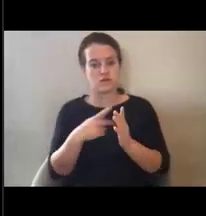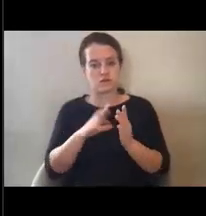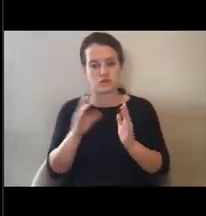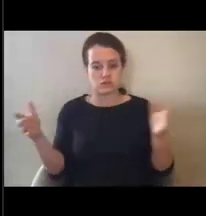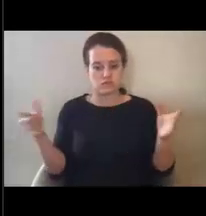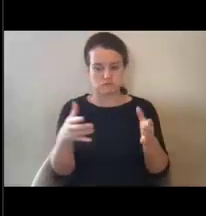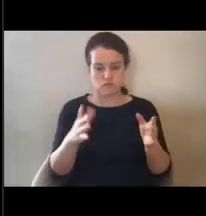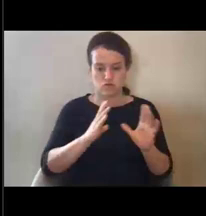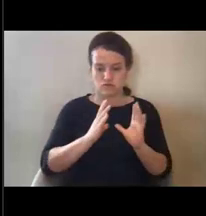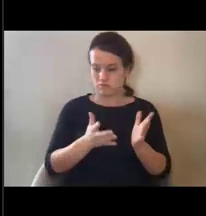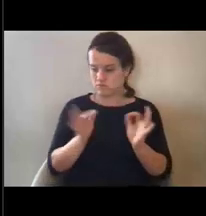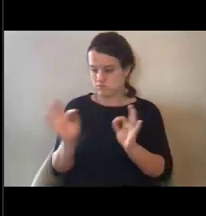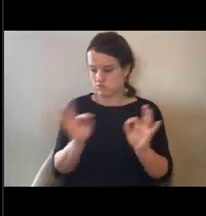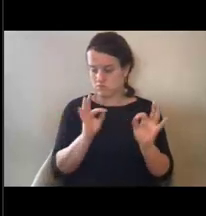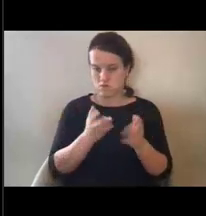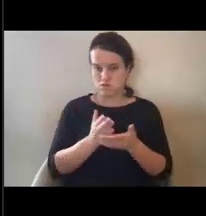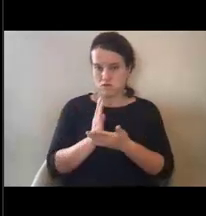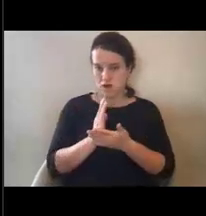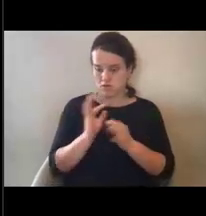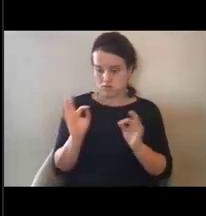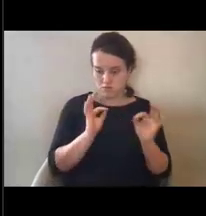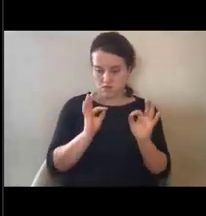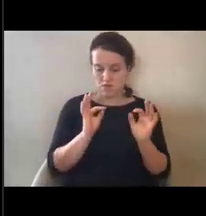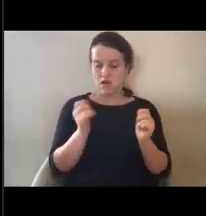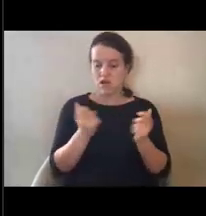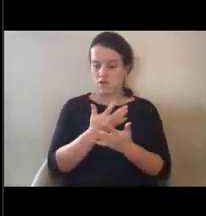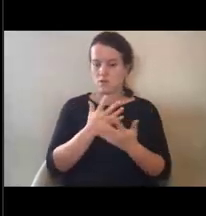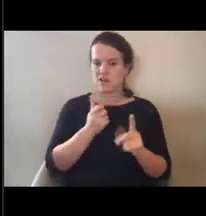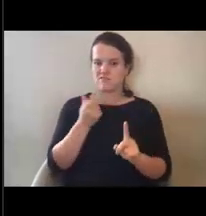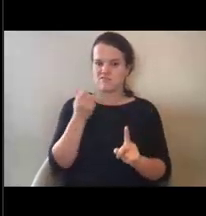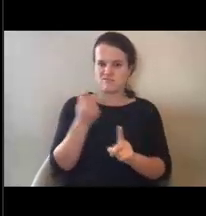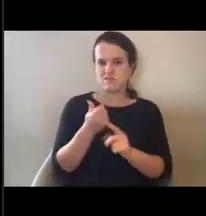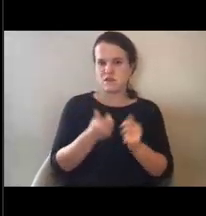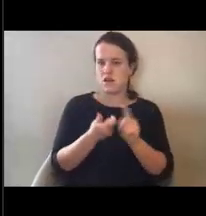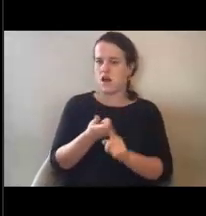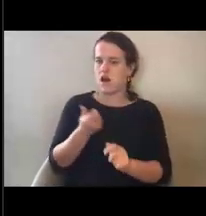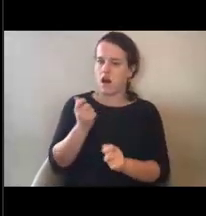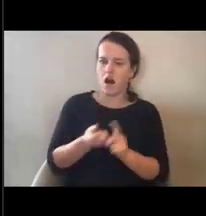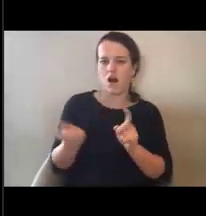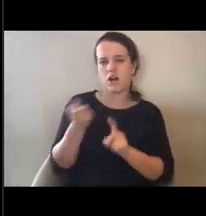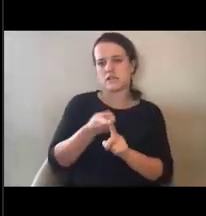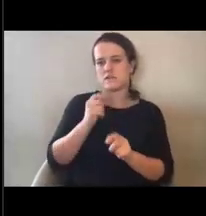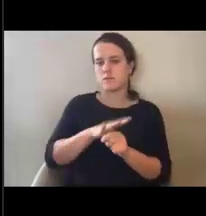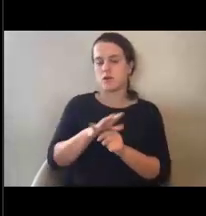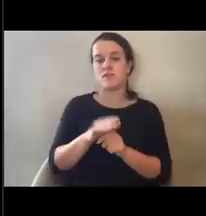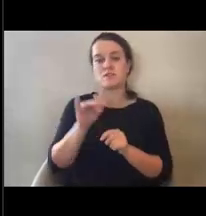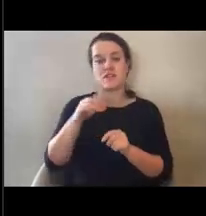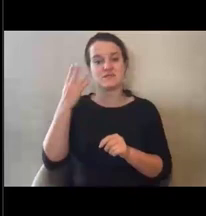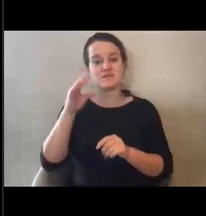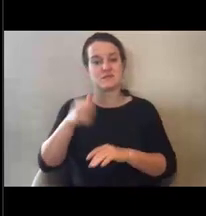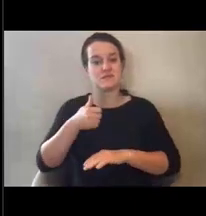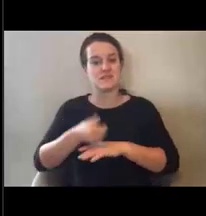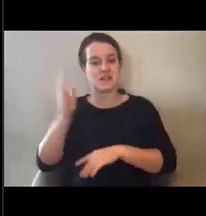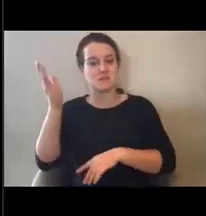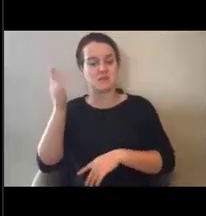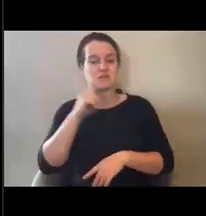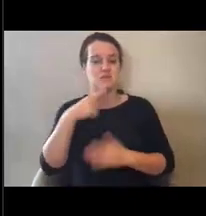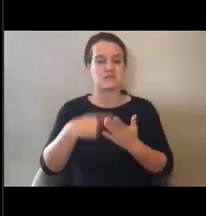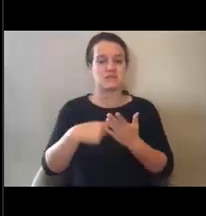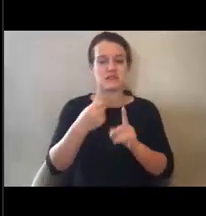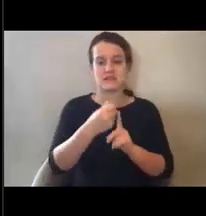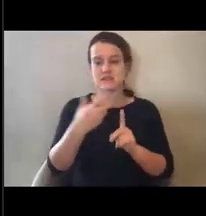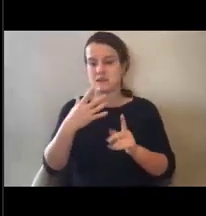COVID. And that's why we took the time here to meet with you today to talk a little bit about some expanded eligibility